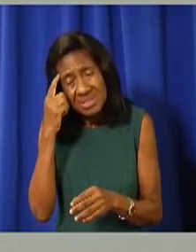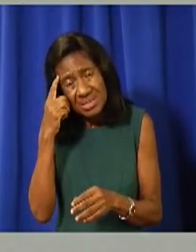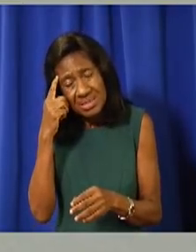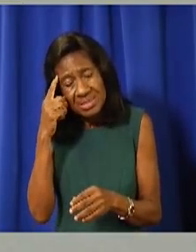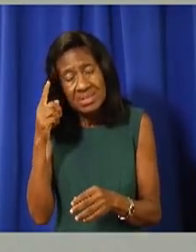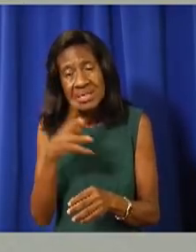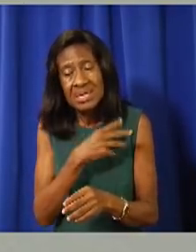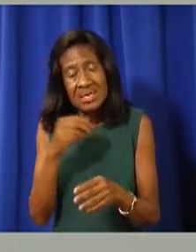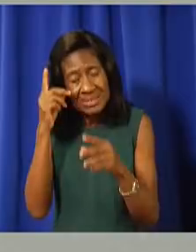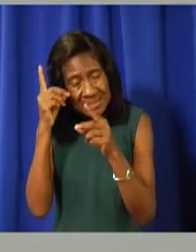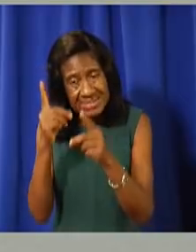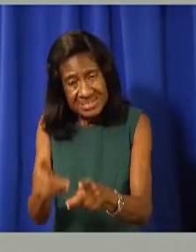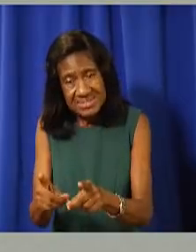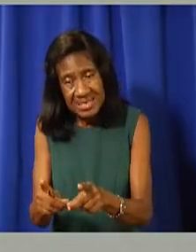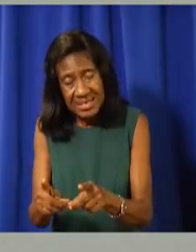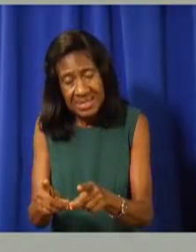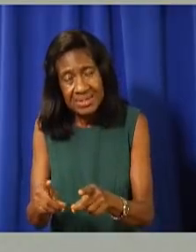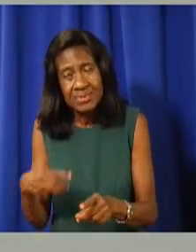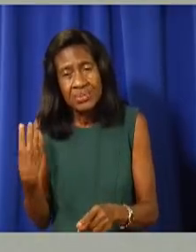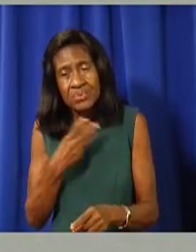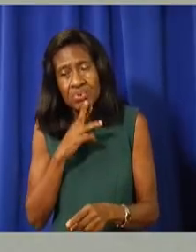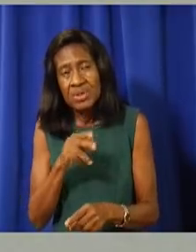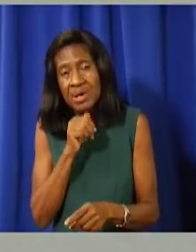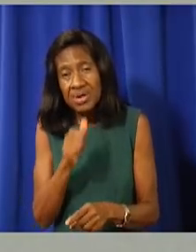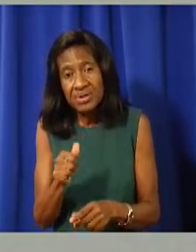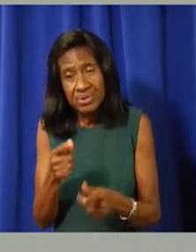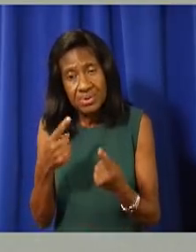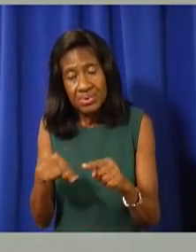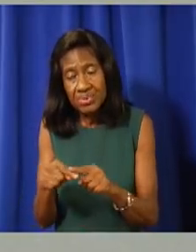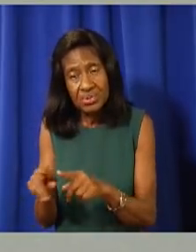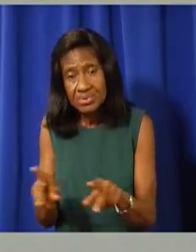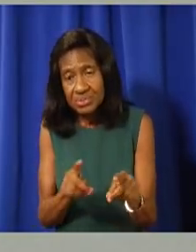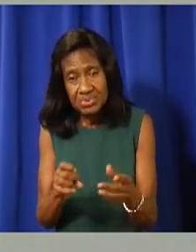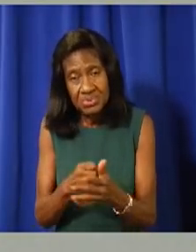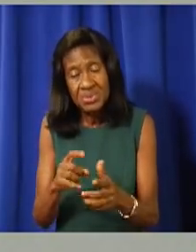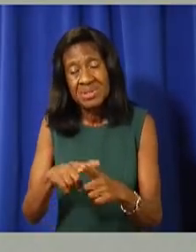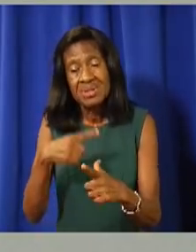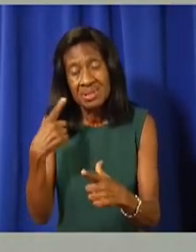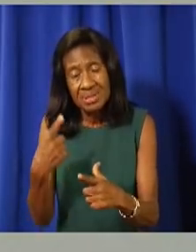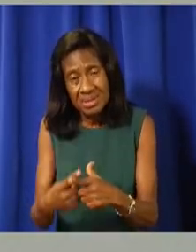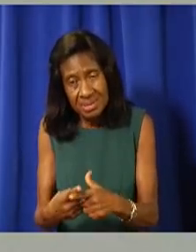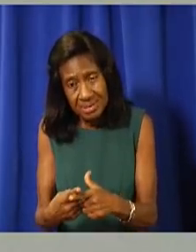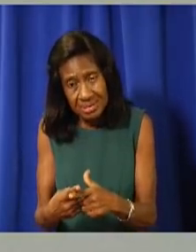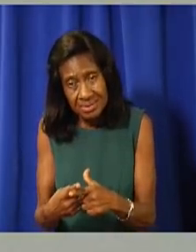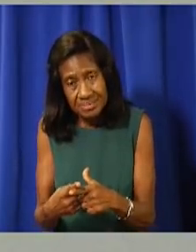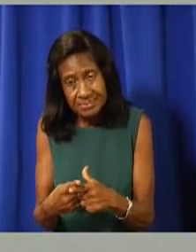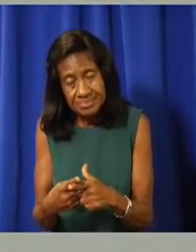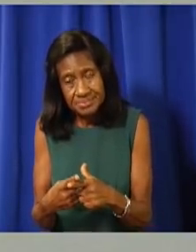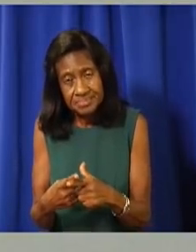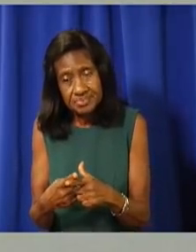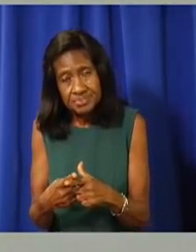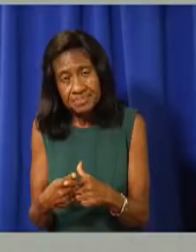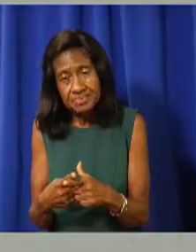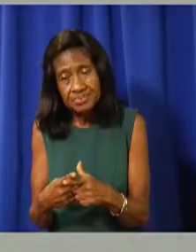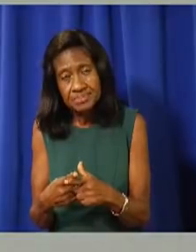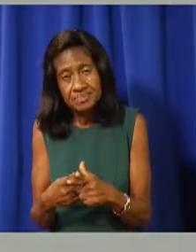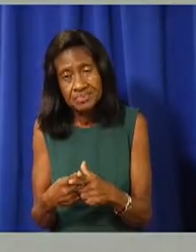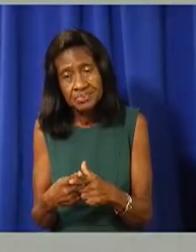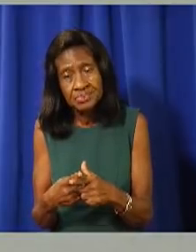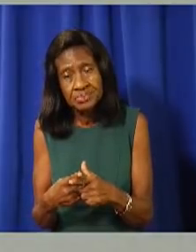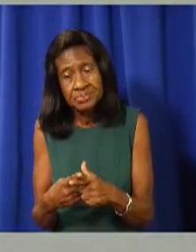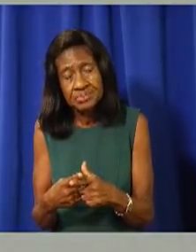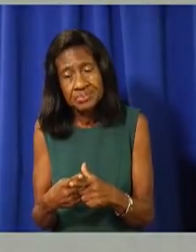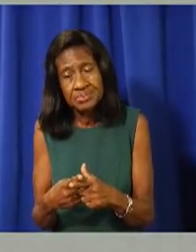at the same time, we have to accept certain realities that come with a decision like that. And those